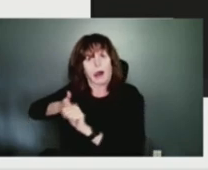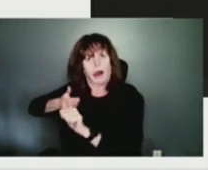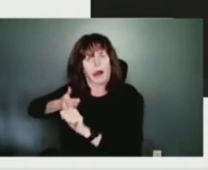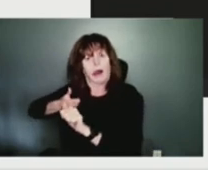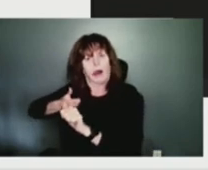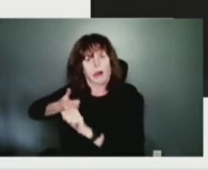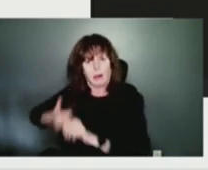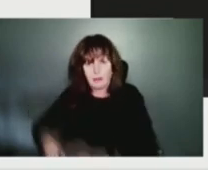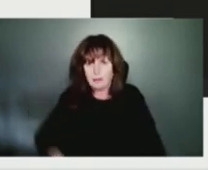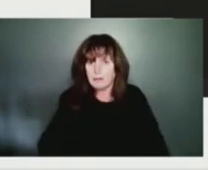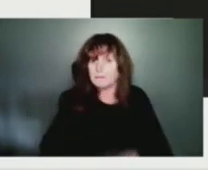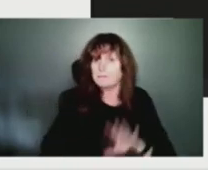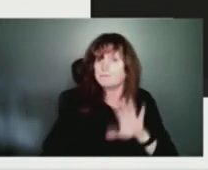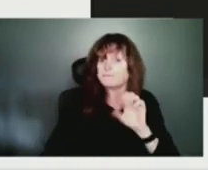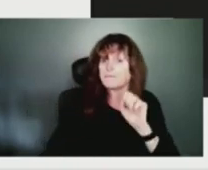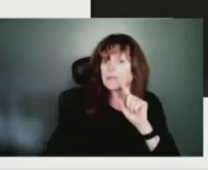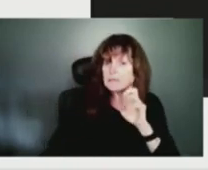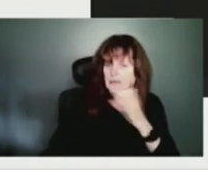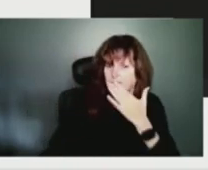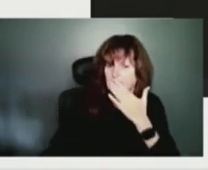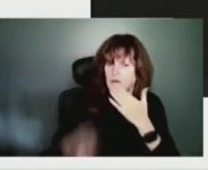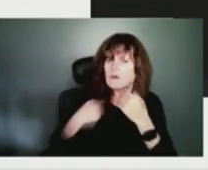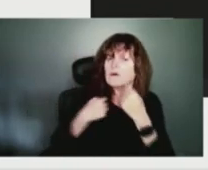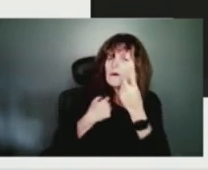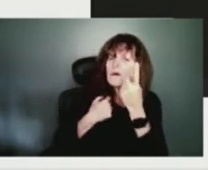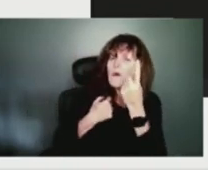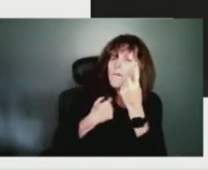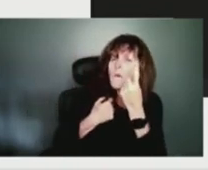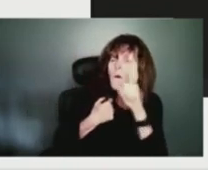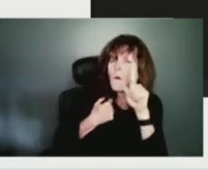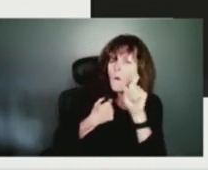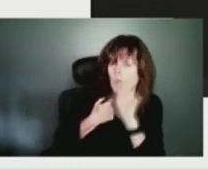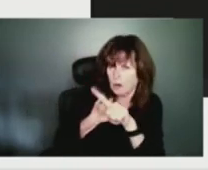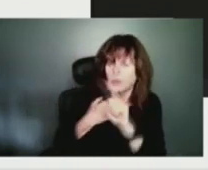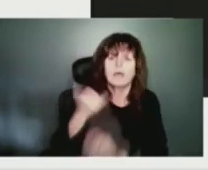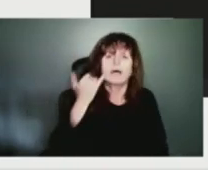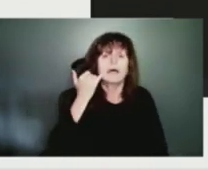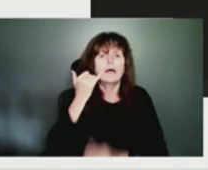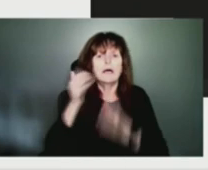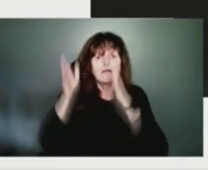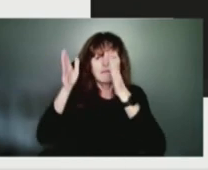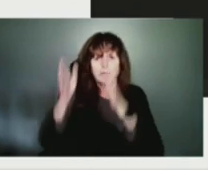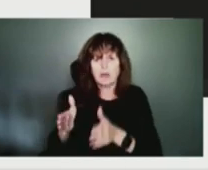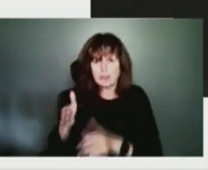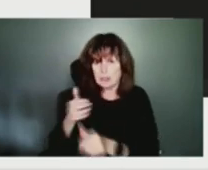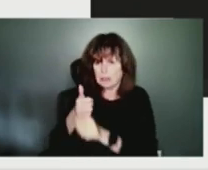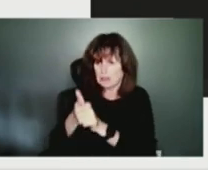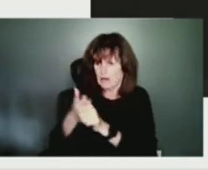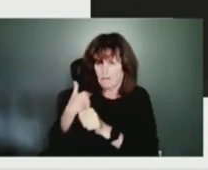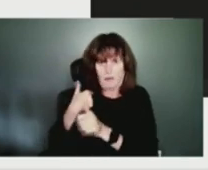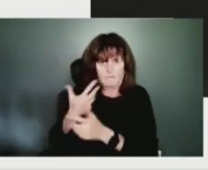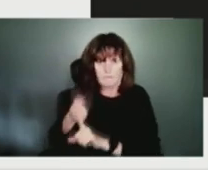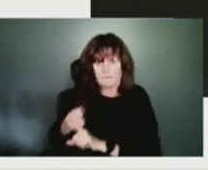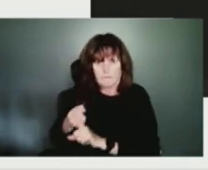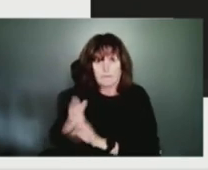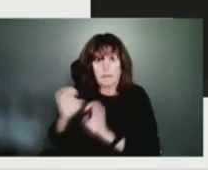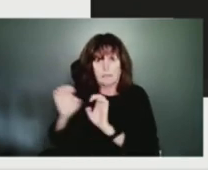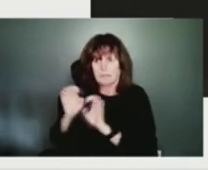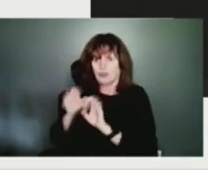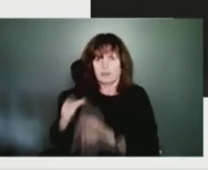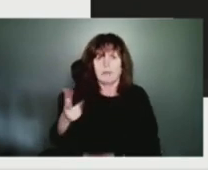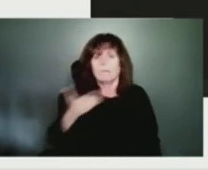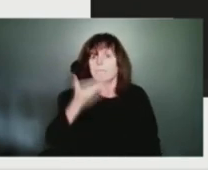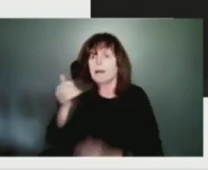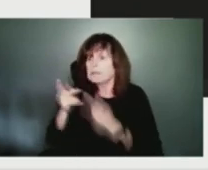emergency or crisis situation, where is the best place for them to turn to ensure that they have some of those things available in their